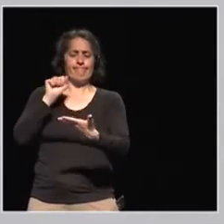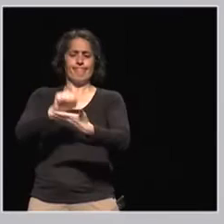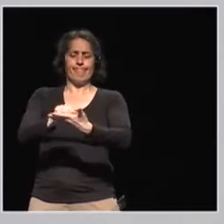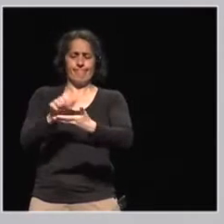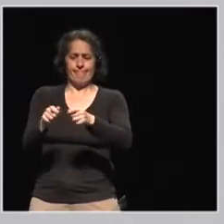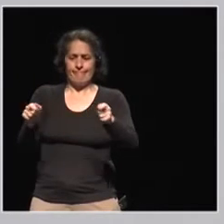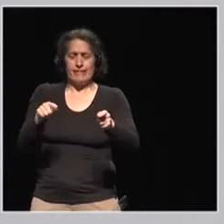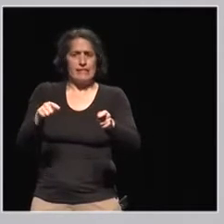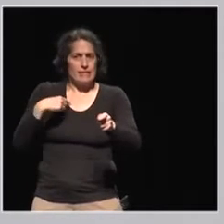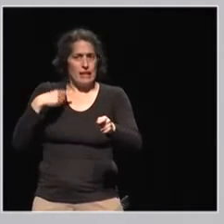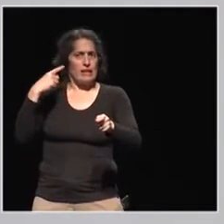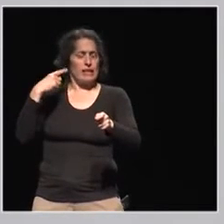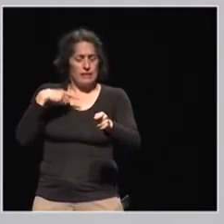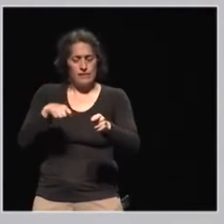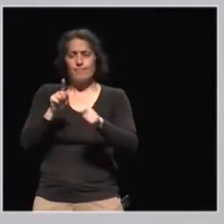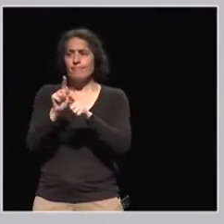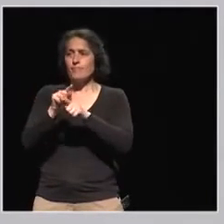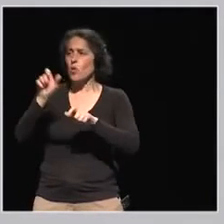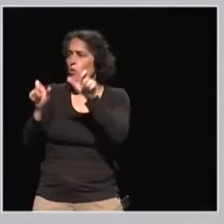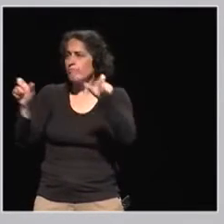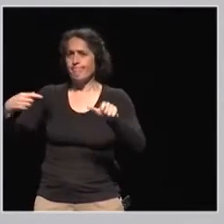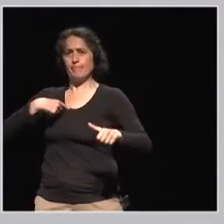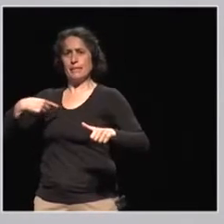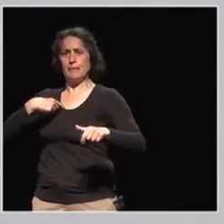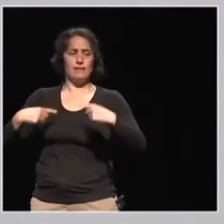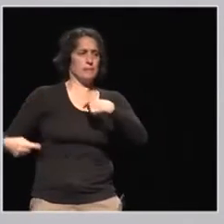their dreams and their wishes to be fulfilled.